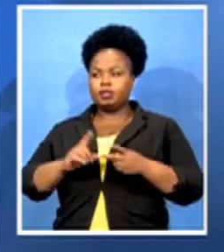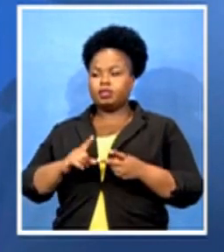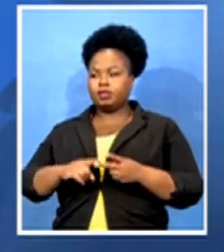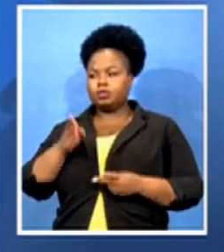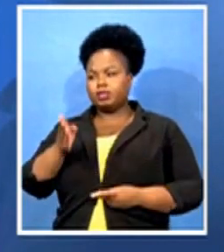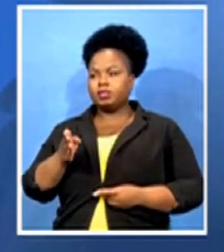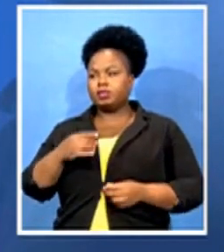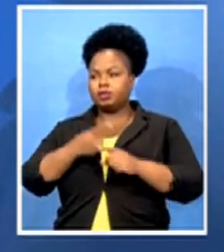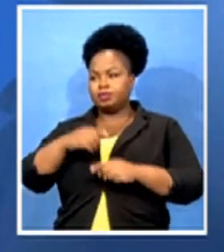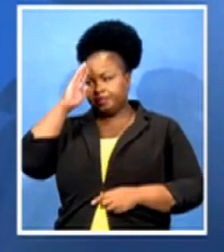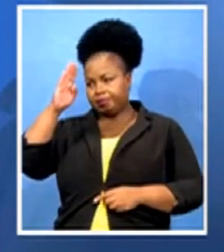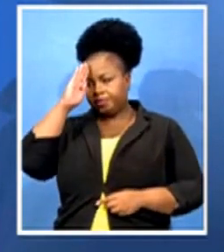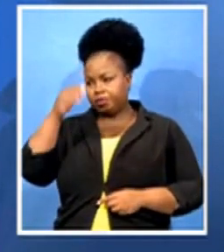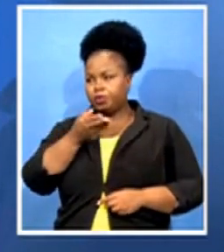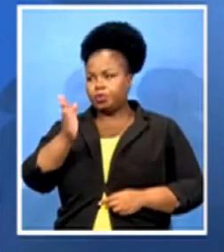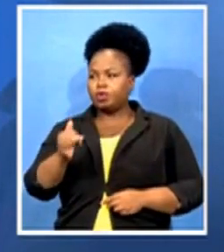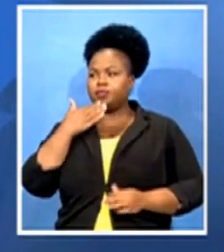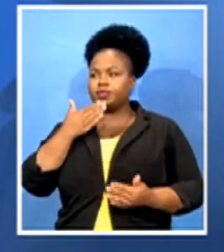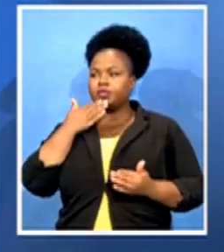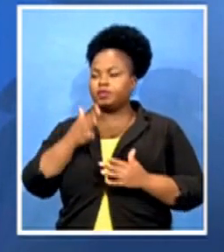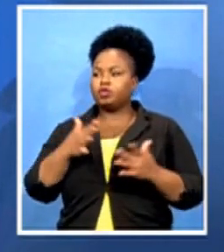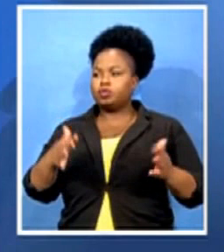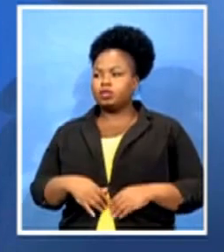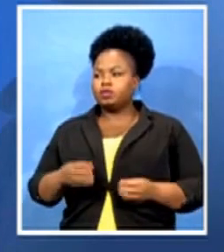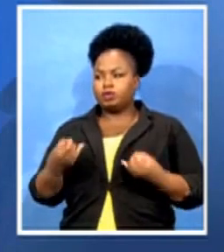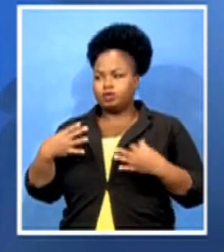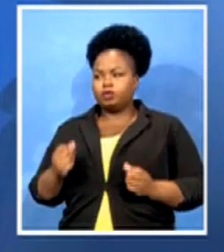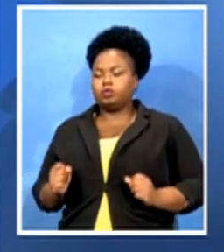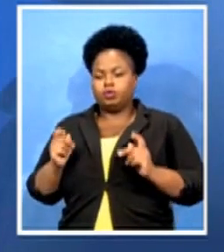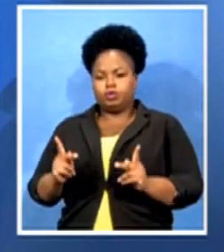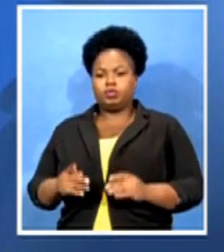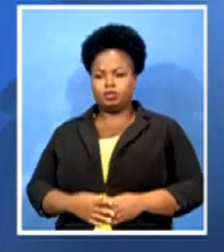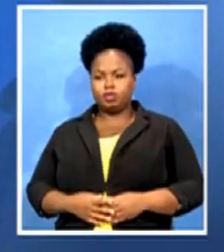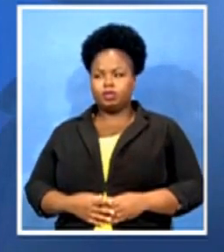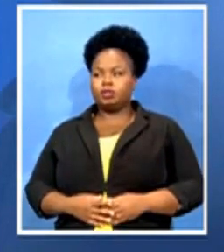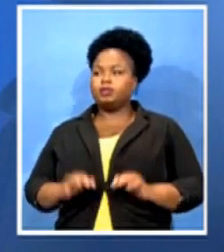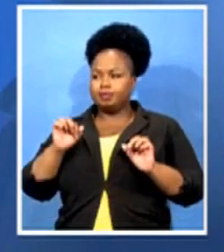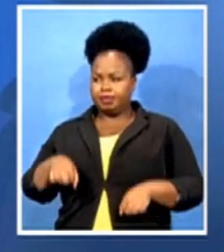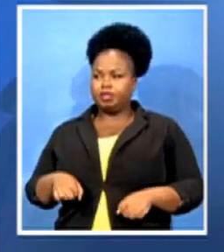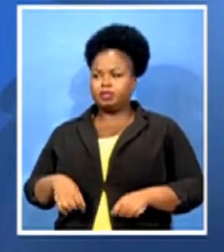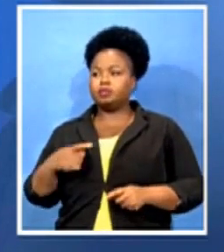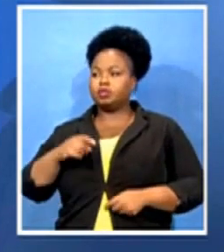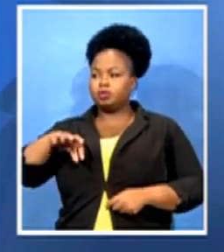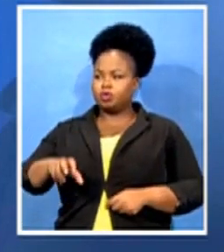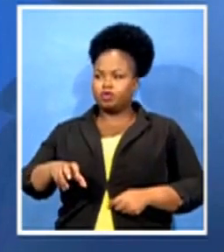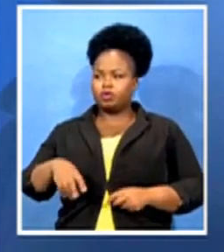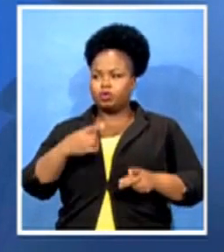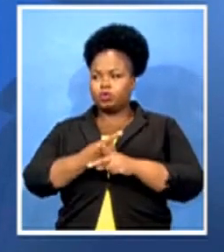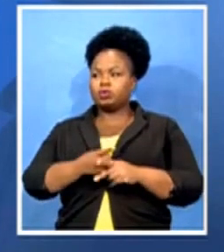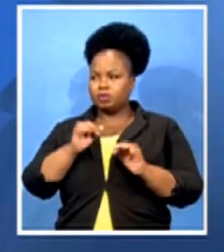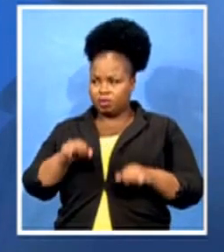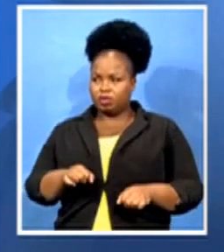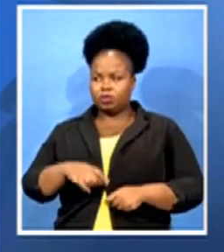you very much for giving us this opportunity. Yes, indeed, as a province, we did anticipate that as we approach